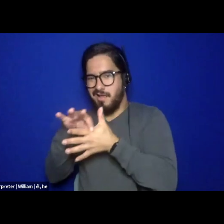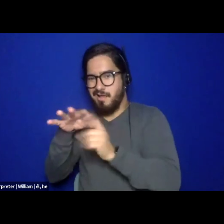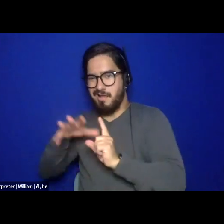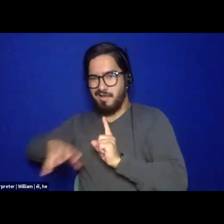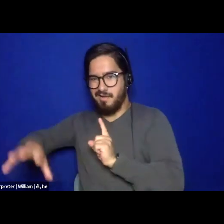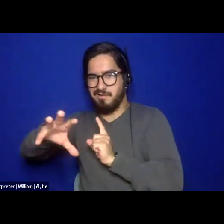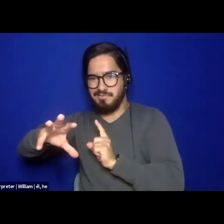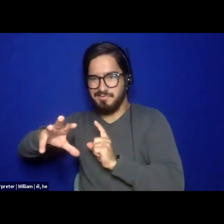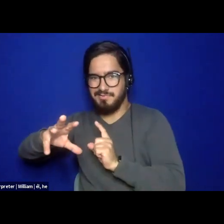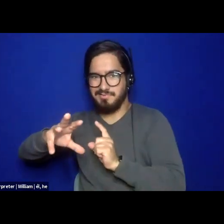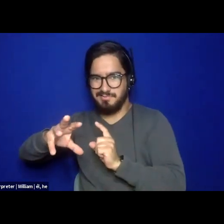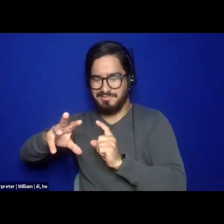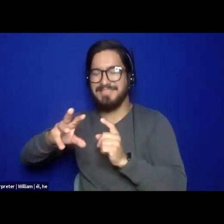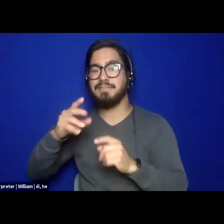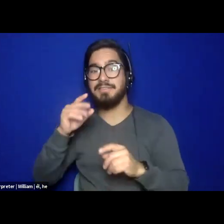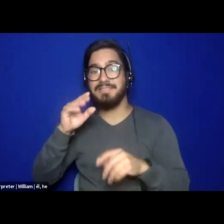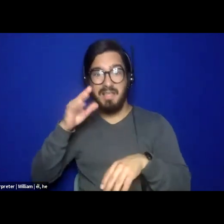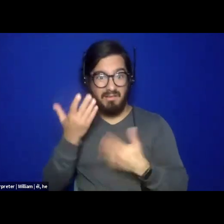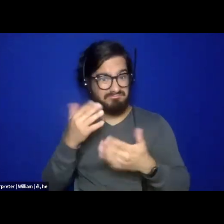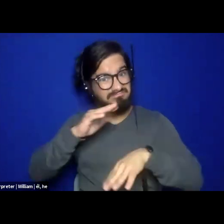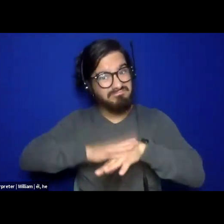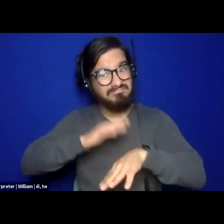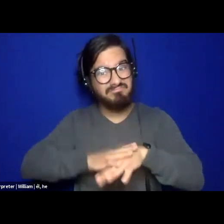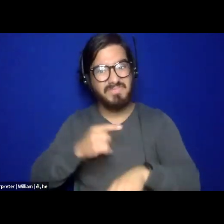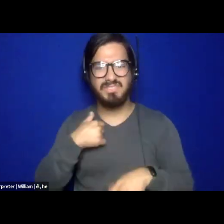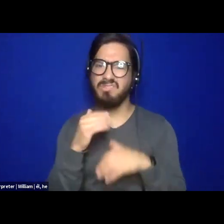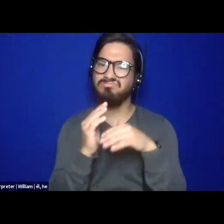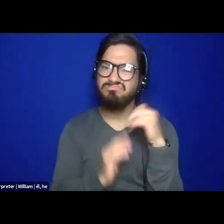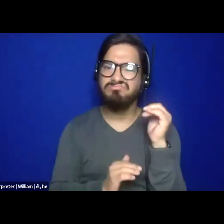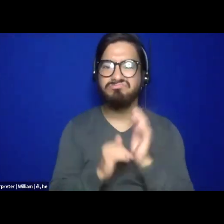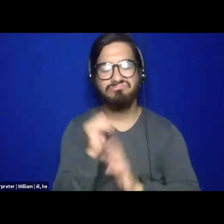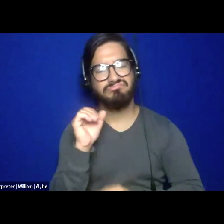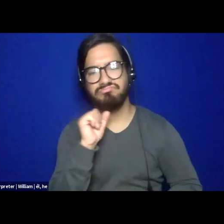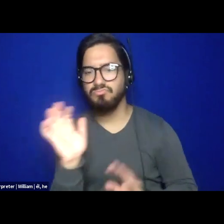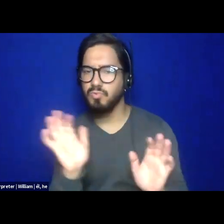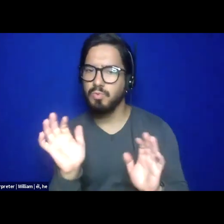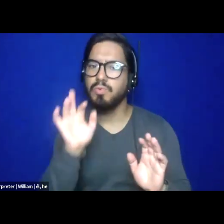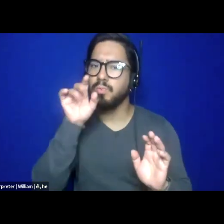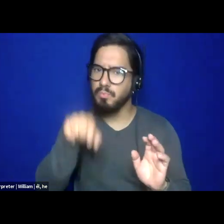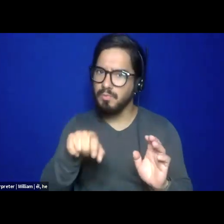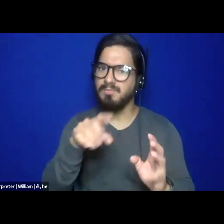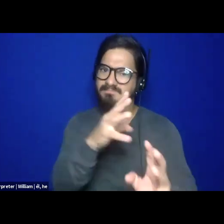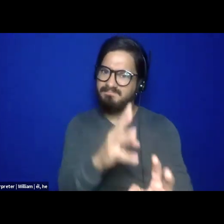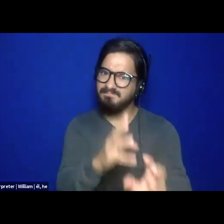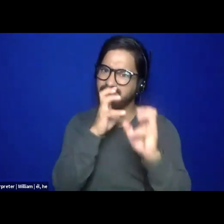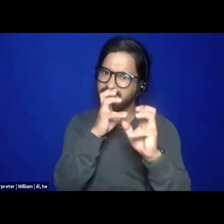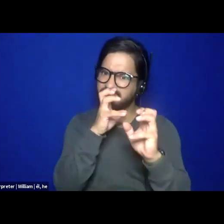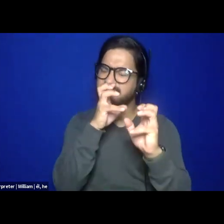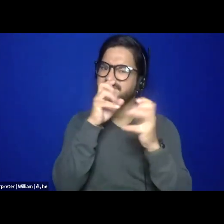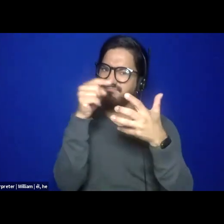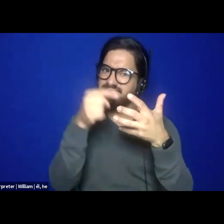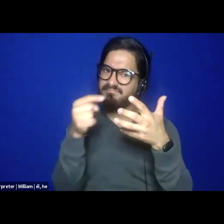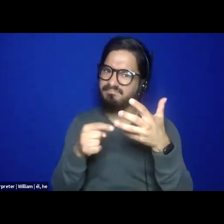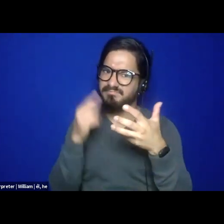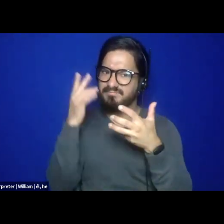calls us to not get comfortable. Um, it really calls us towards a kind of rigor that we really need because these